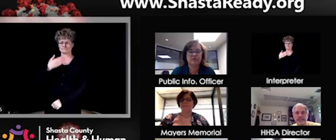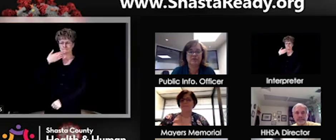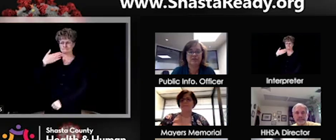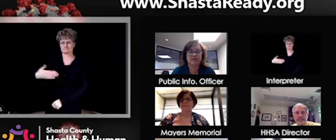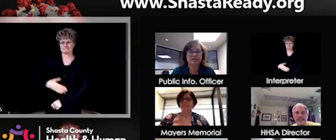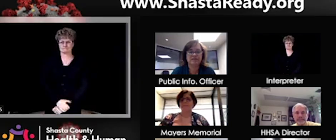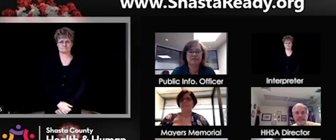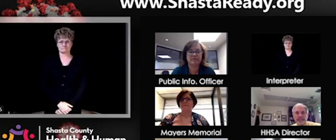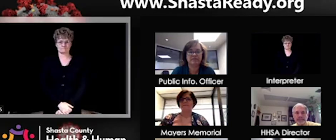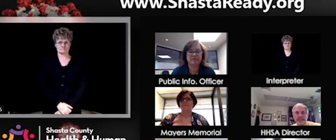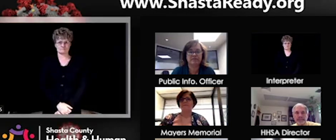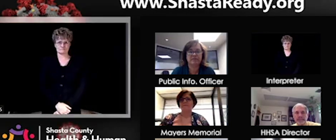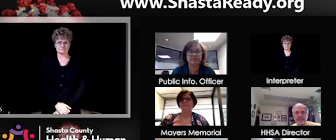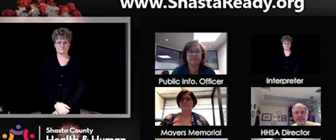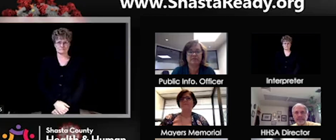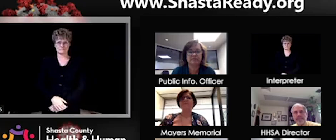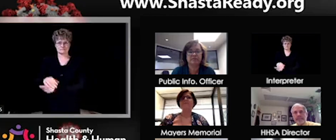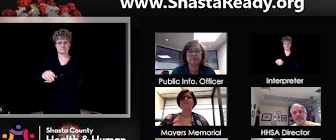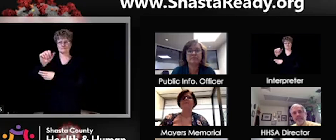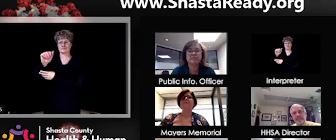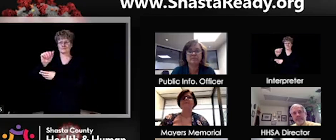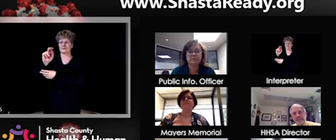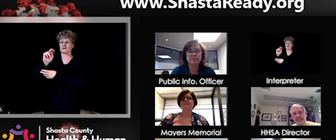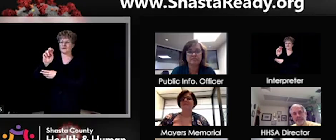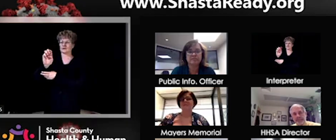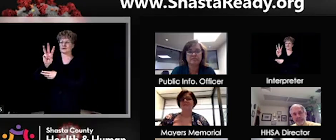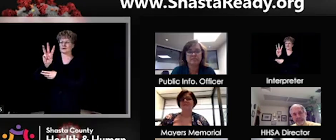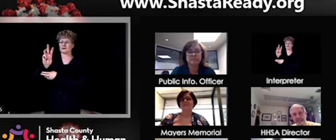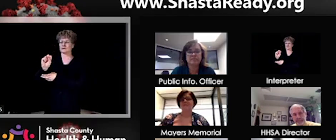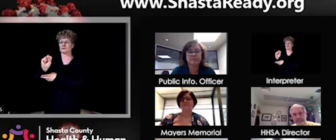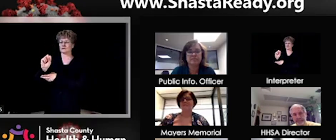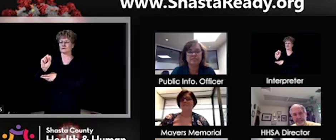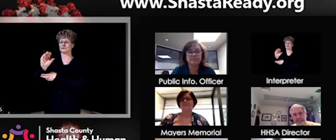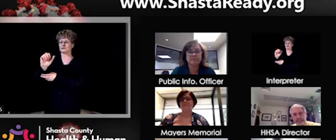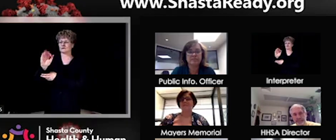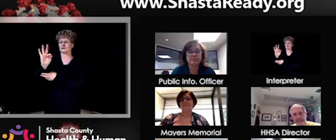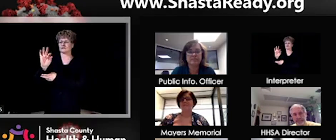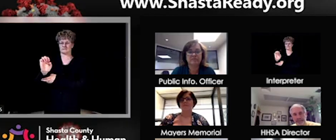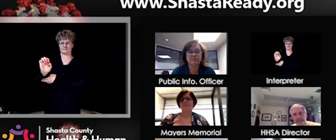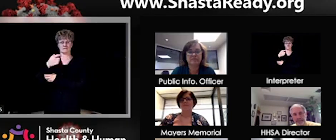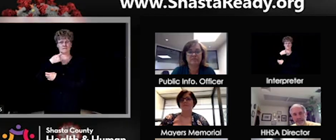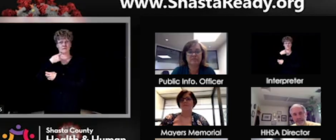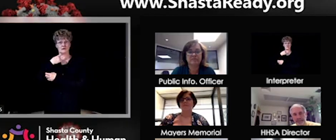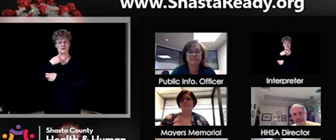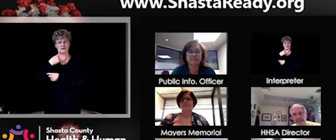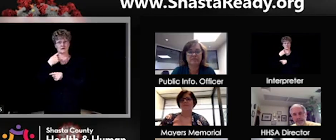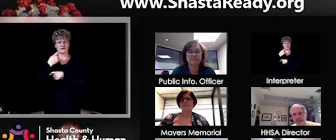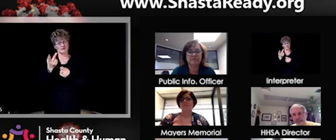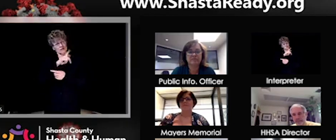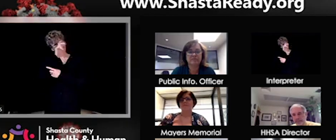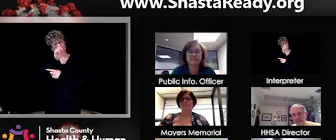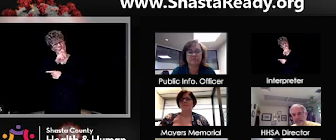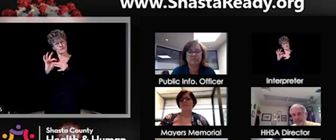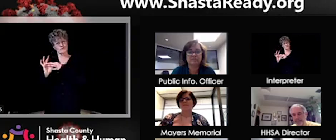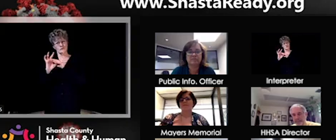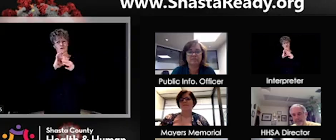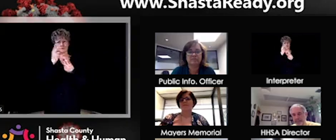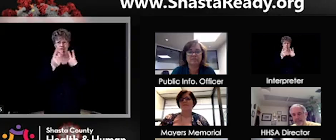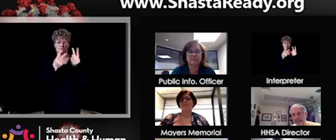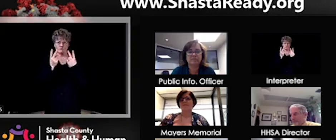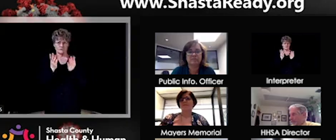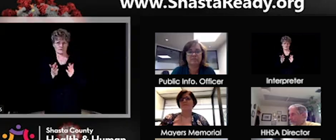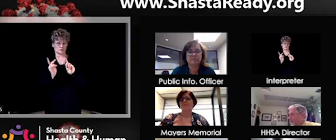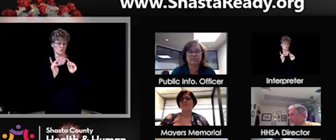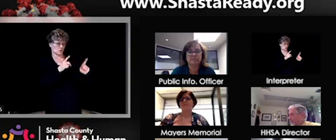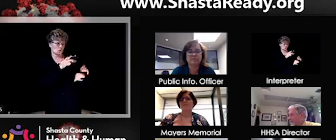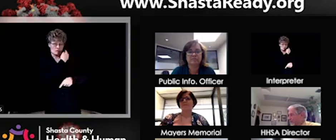I have a question. I have one quick question about visitation. This is for the hospitals, at hospitals, assisted